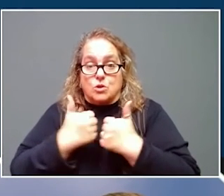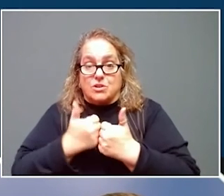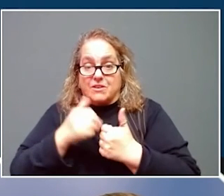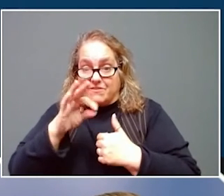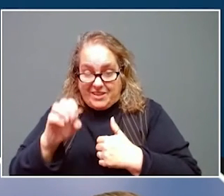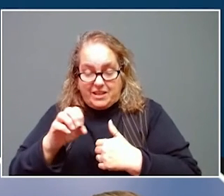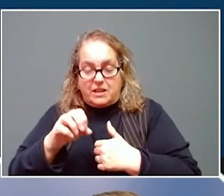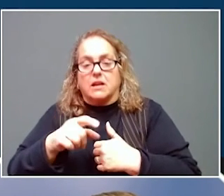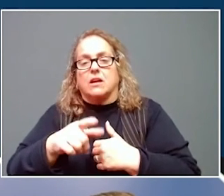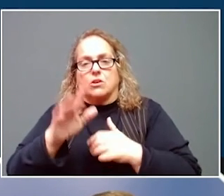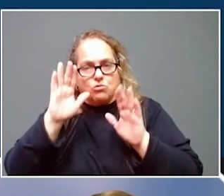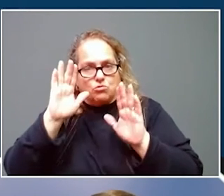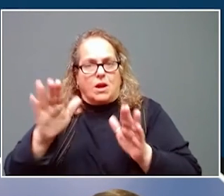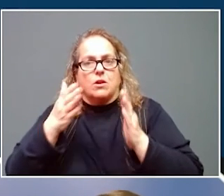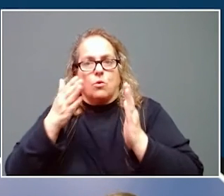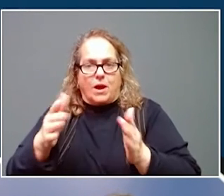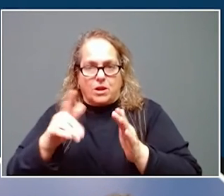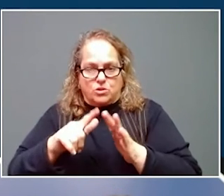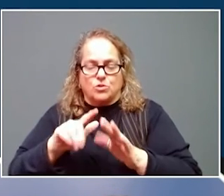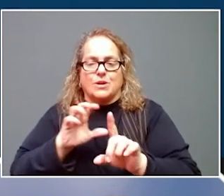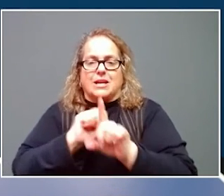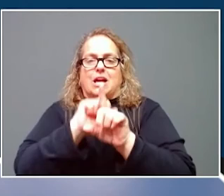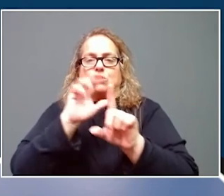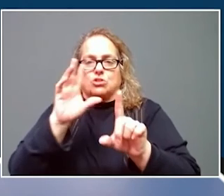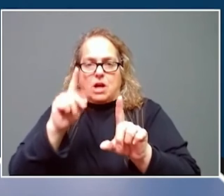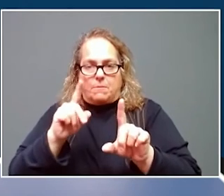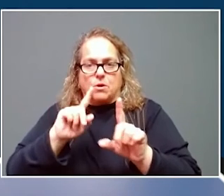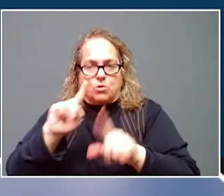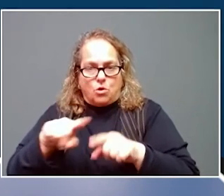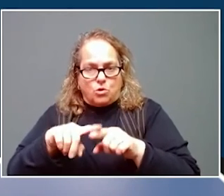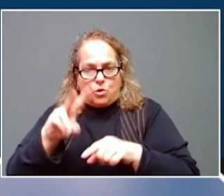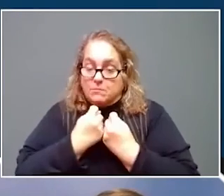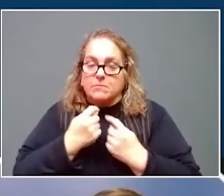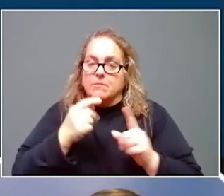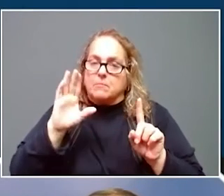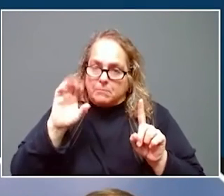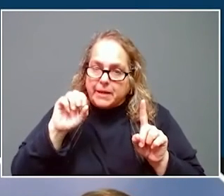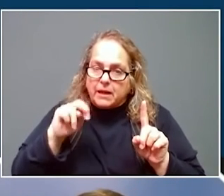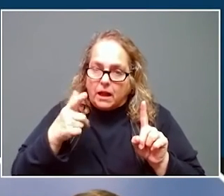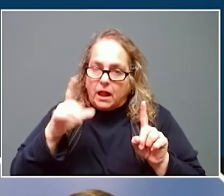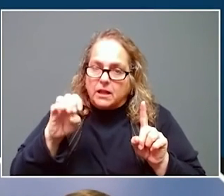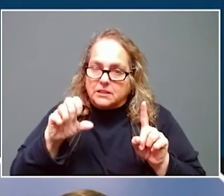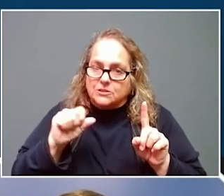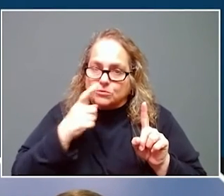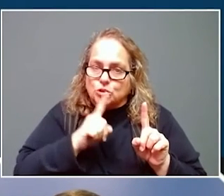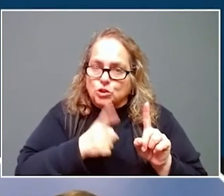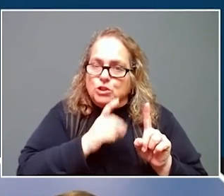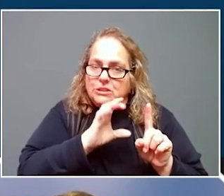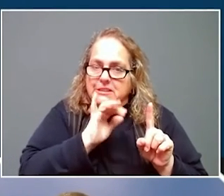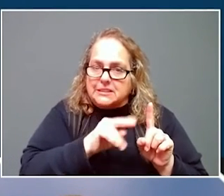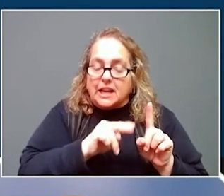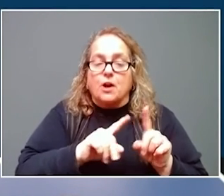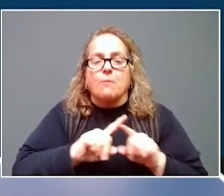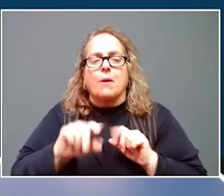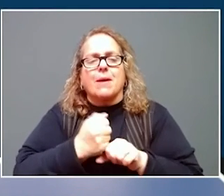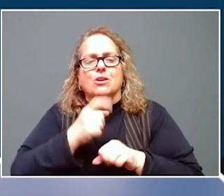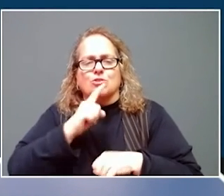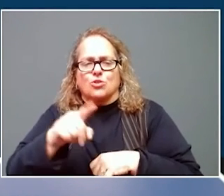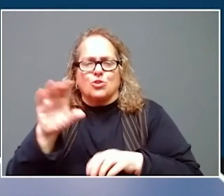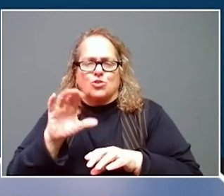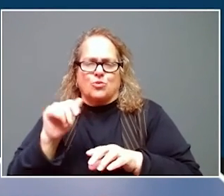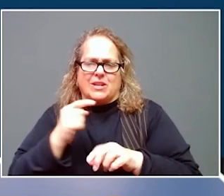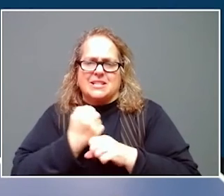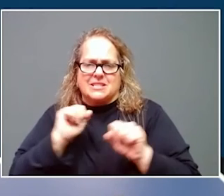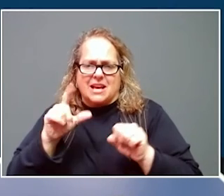way to catch up. Go to the website and apply. Beshear also offered some tips to prevent Super Bowl